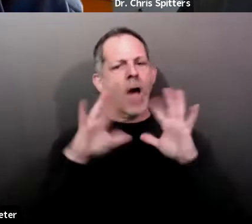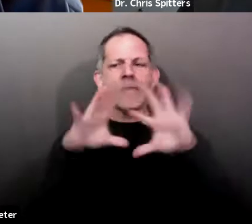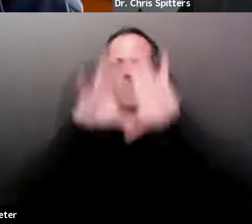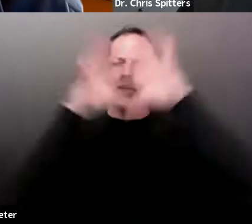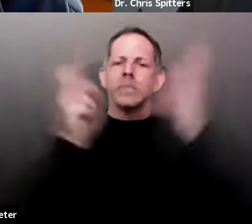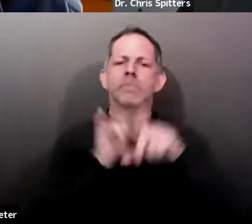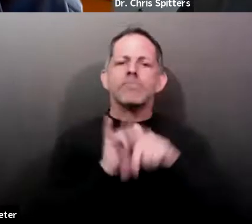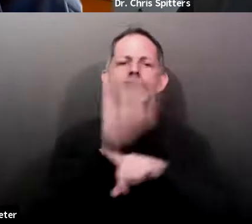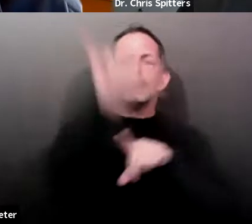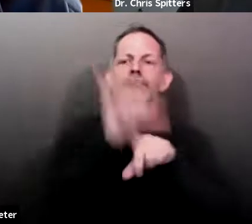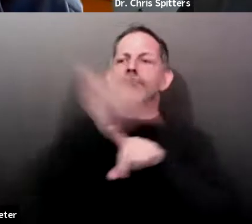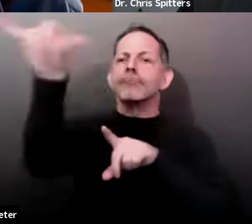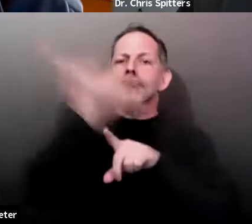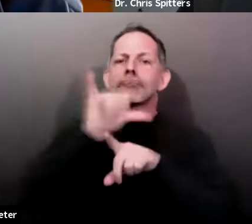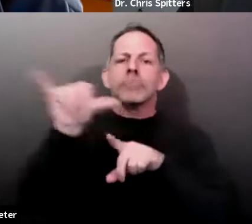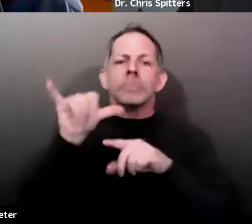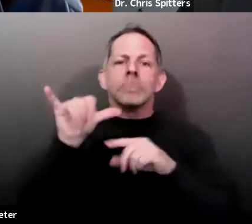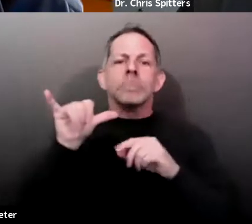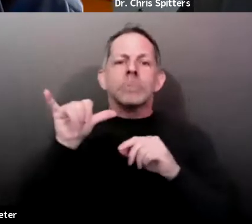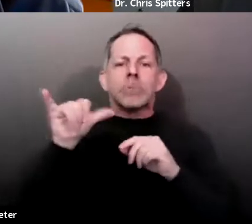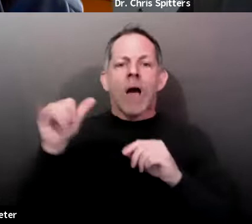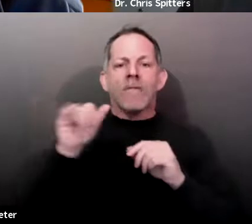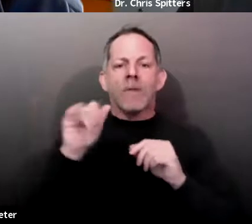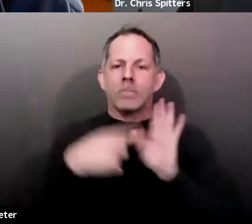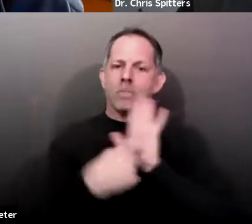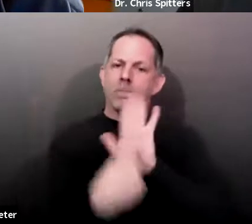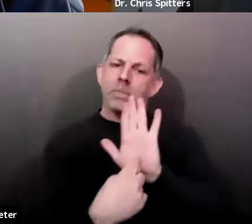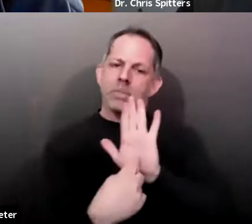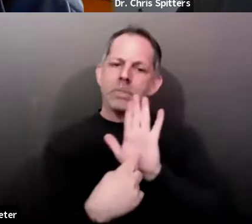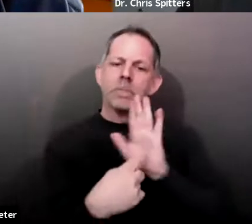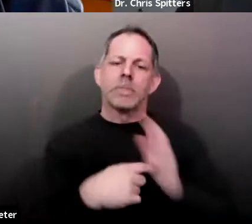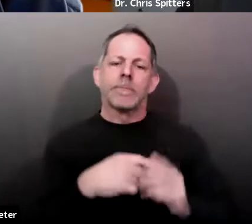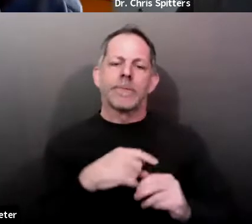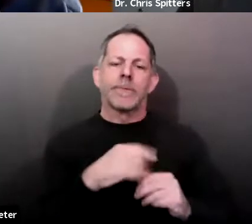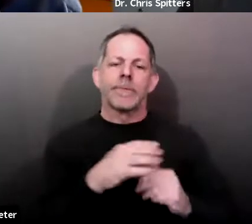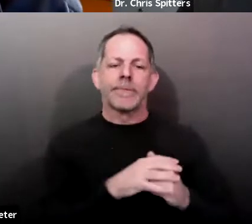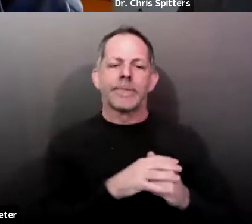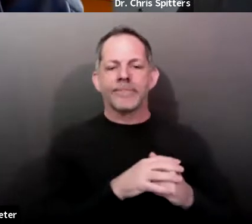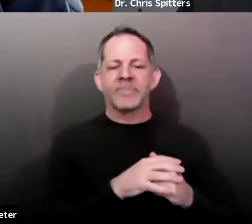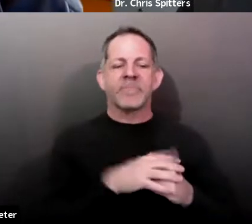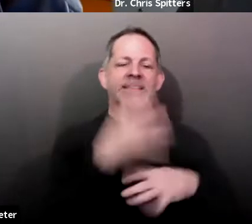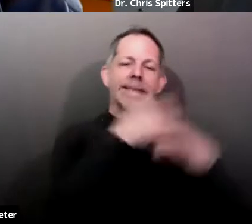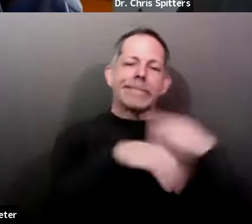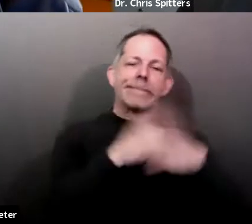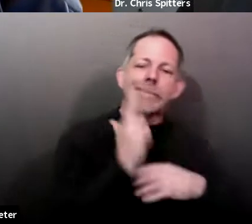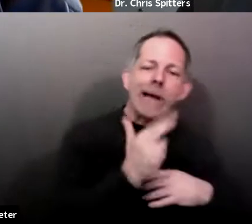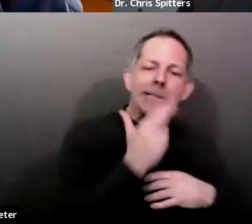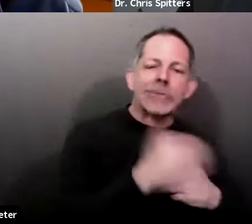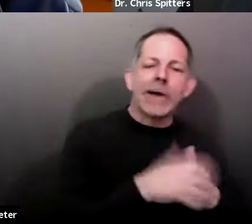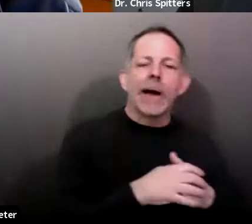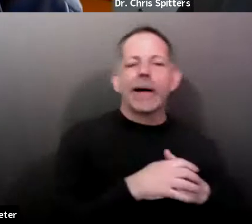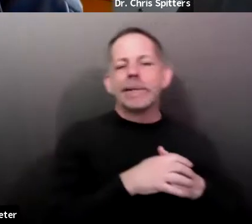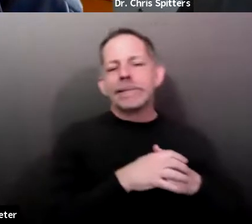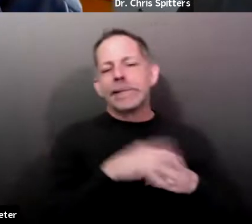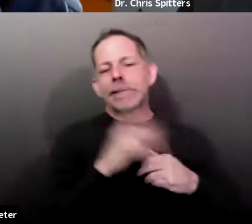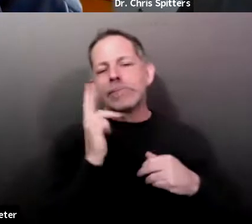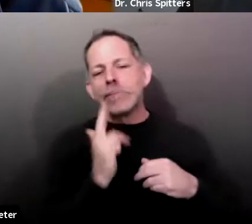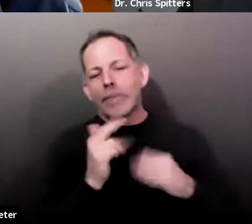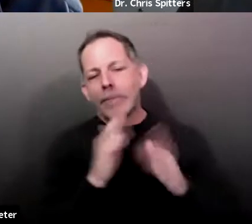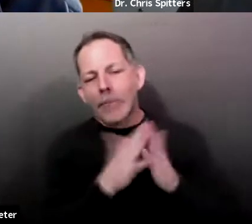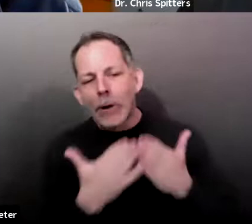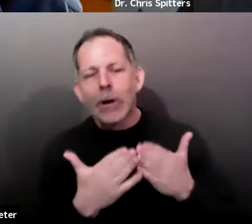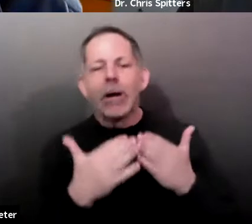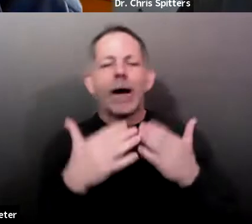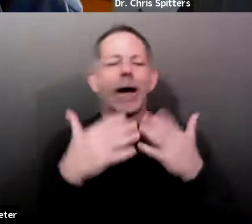likely than, a restaurant or a theater, requiring such kind of vaccination proof. But certainly internationally,